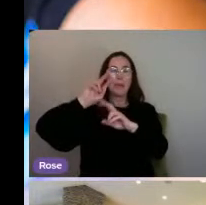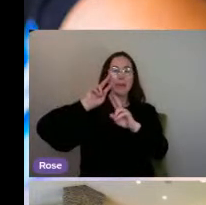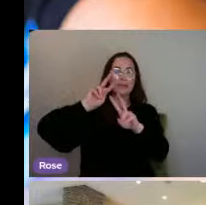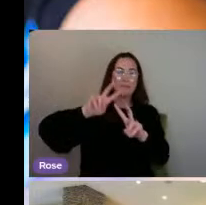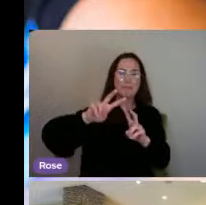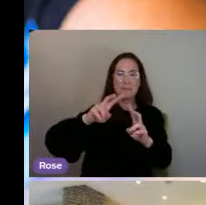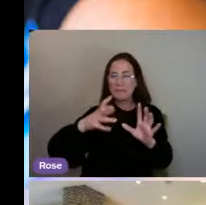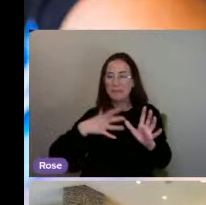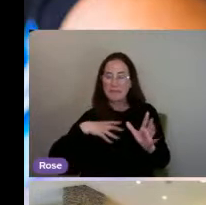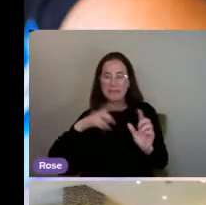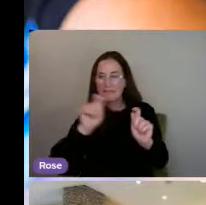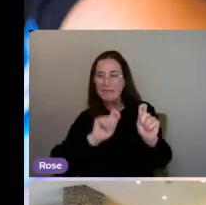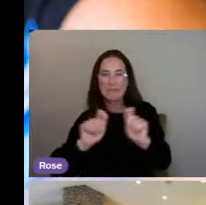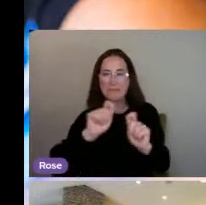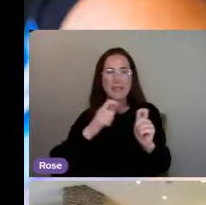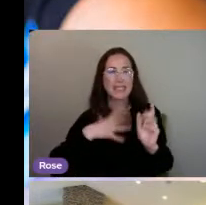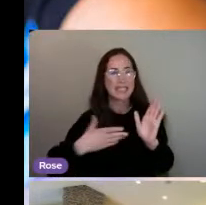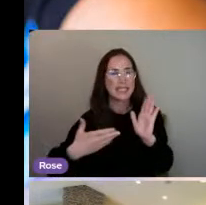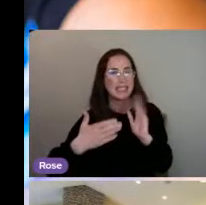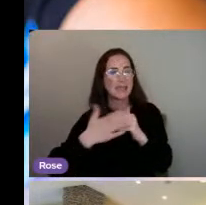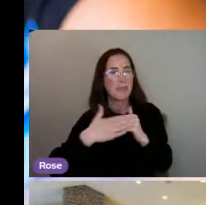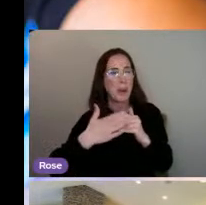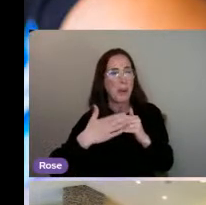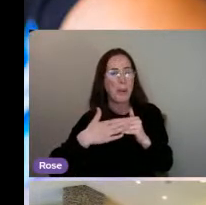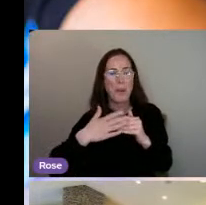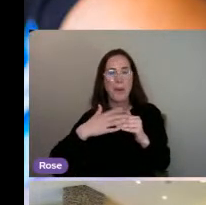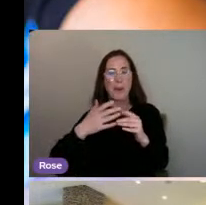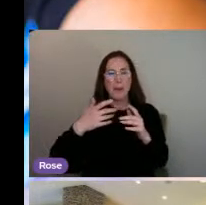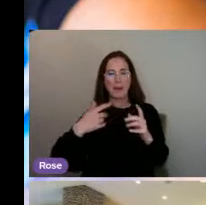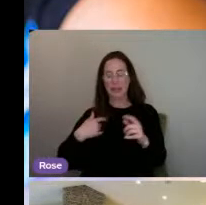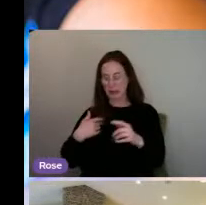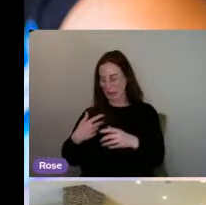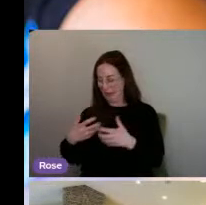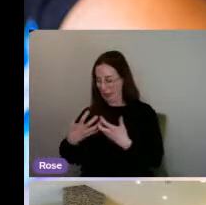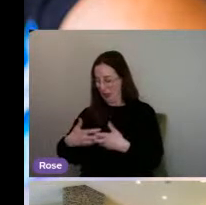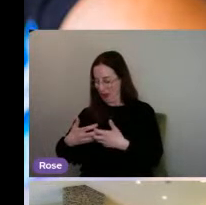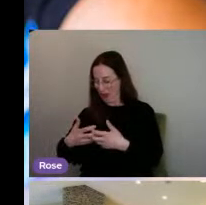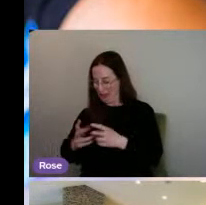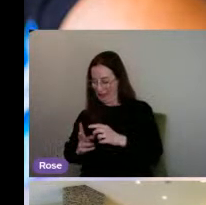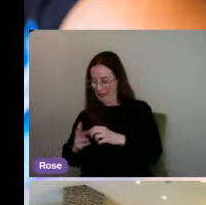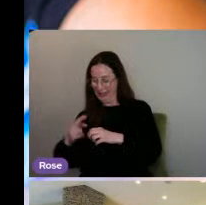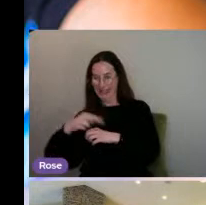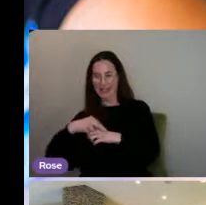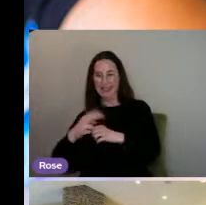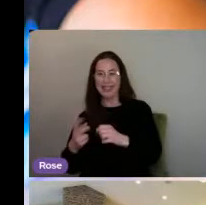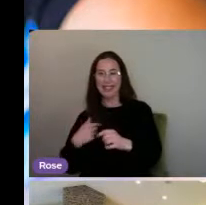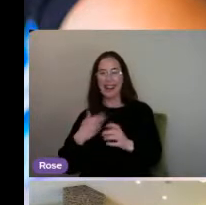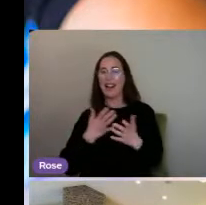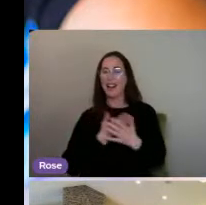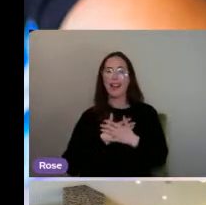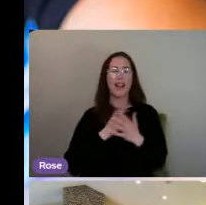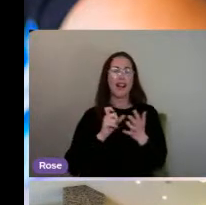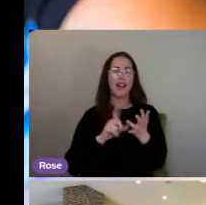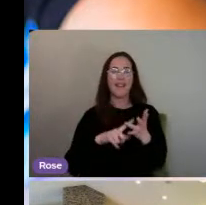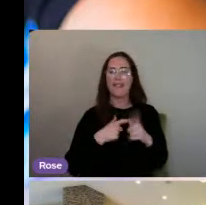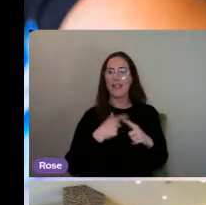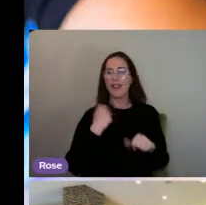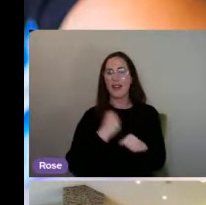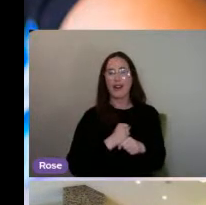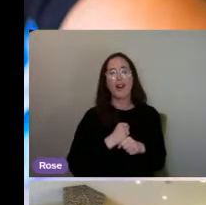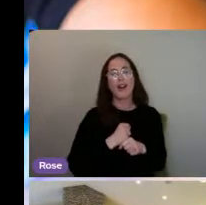needs something else. So I've got my little machine out and I cut some cogs out. I love the cogs. They're brilliant.